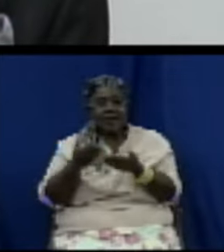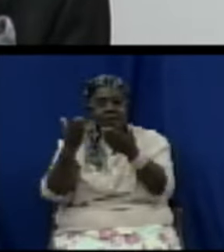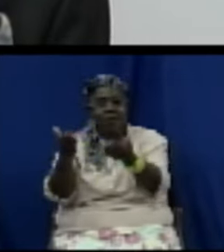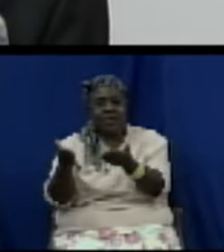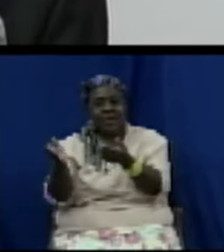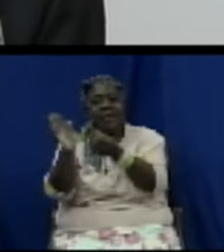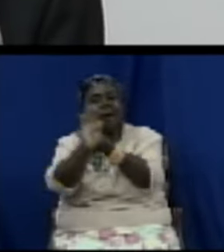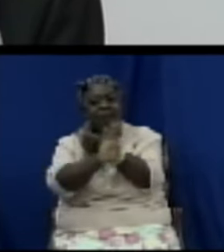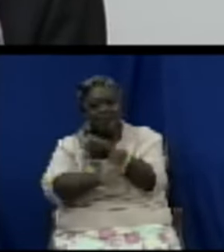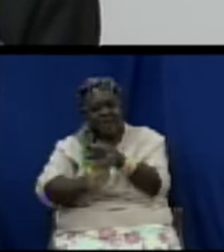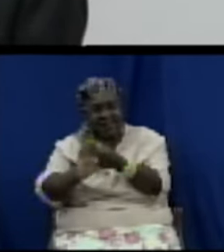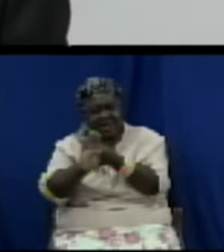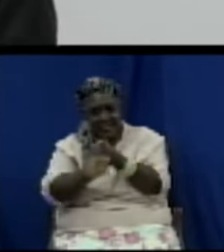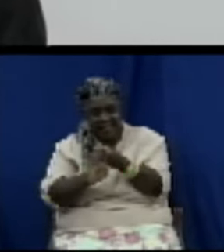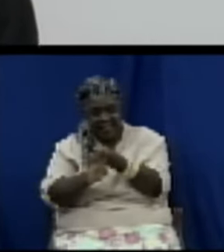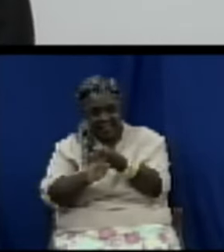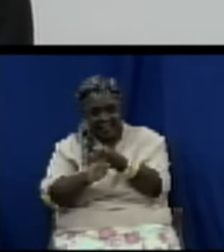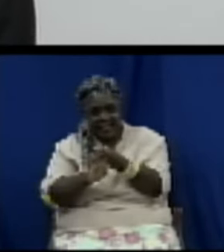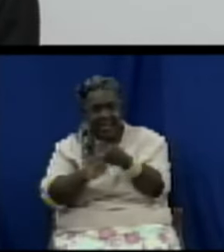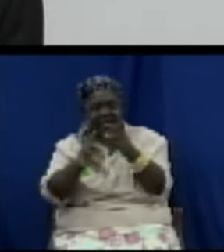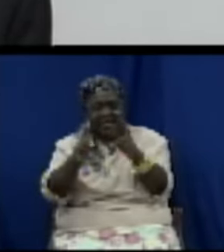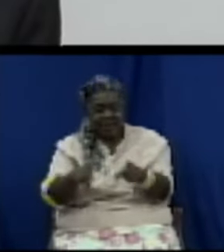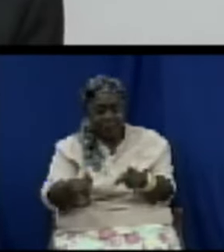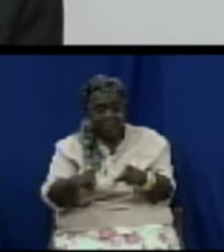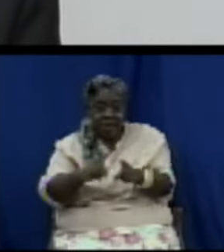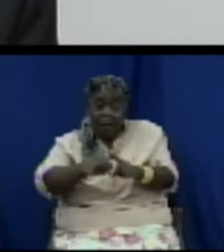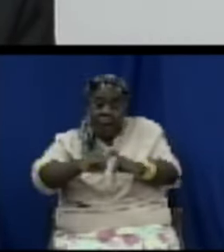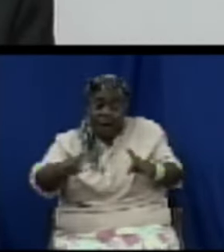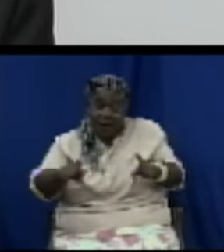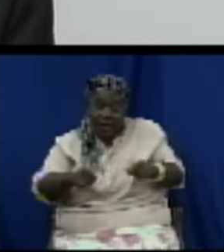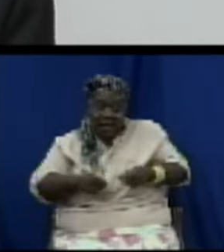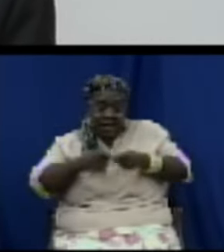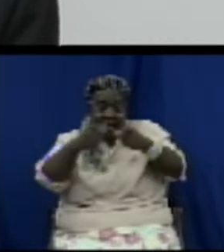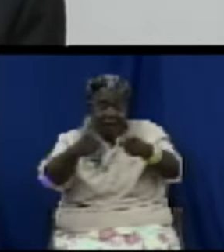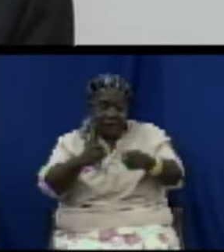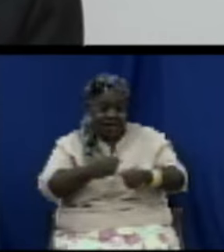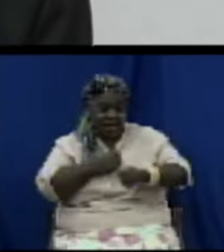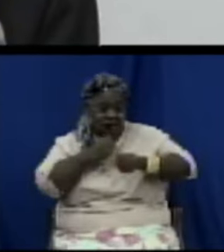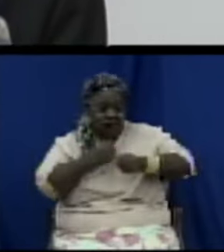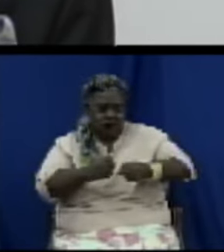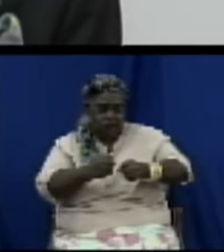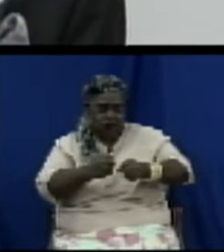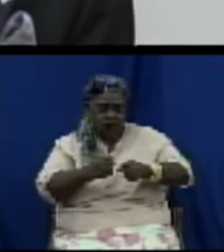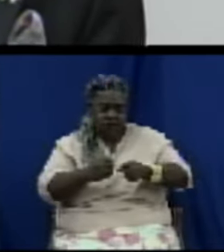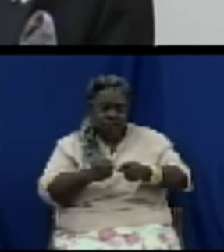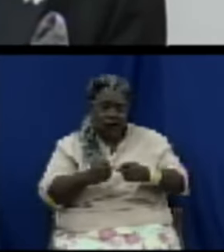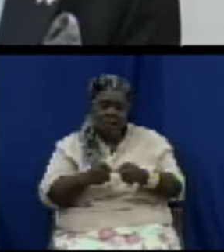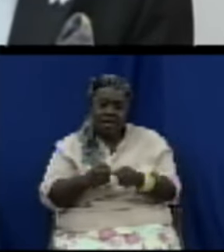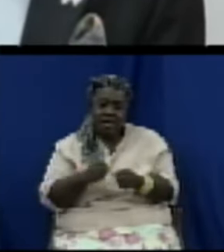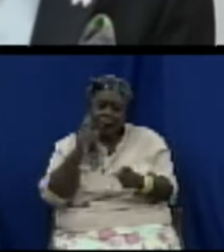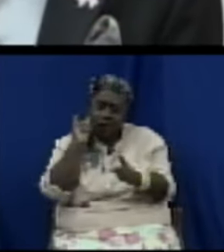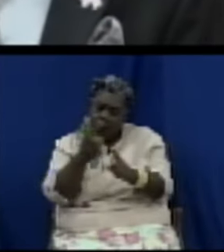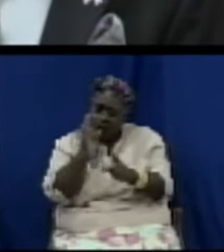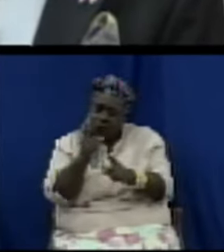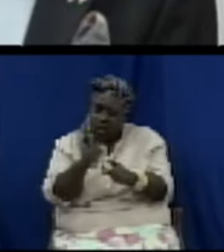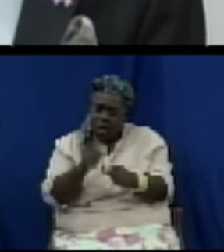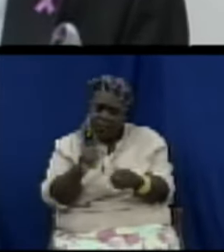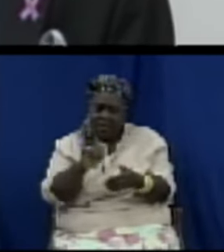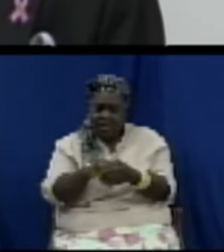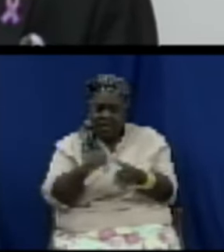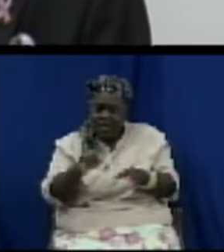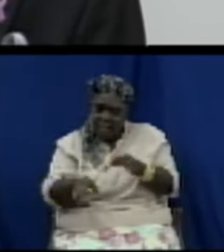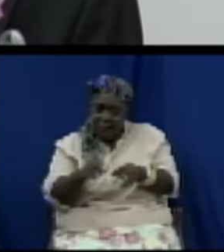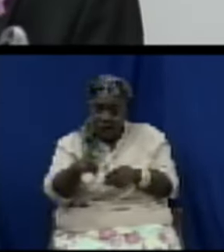give such strong warning or action against the person who would have